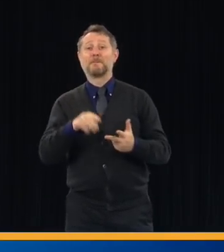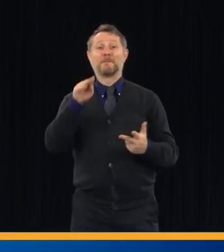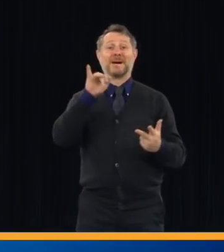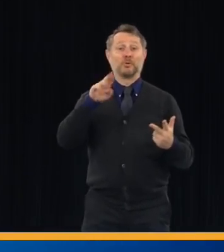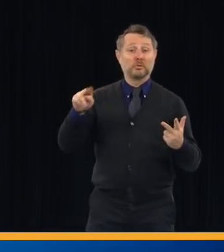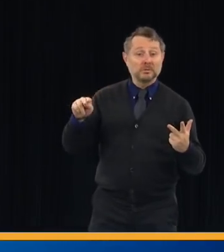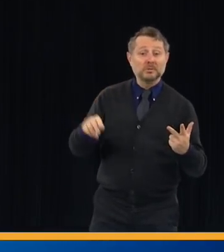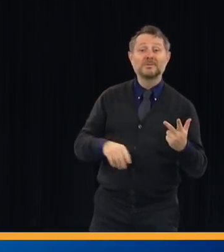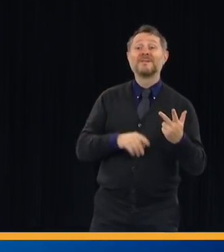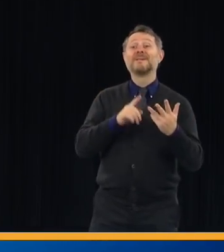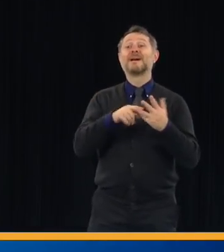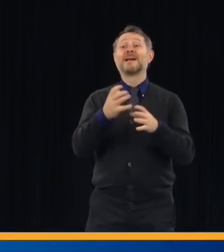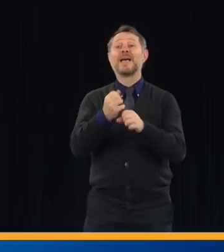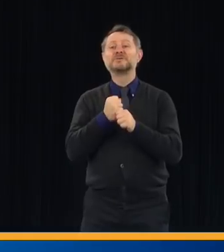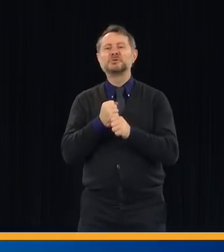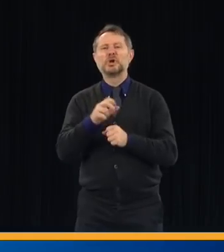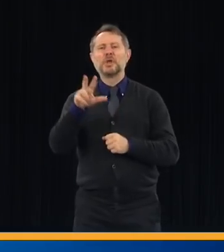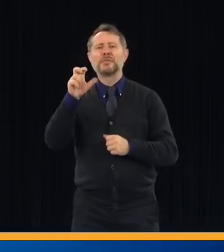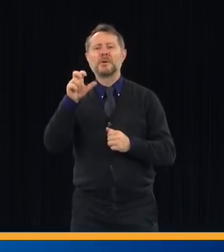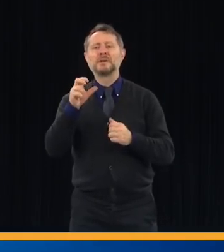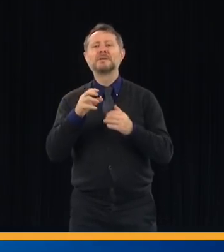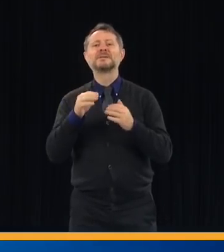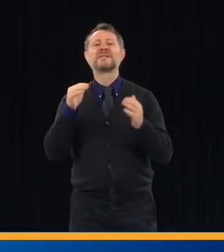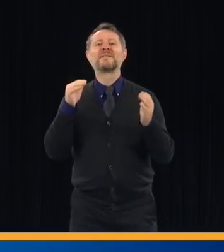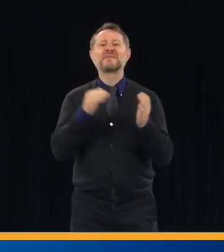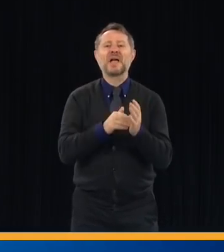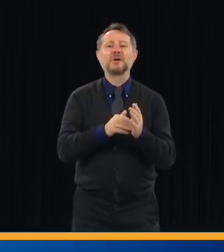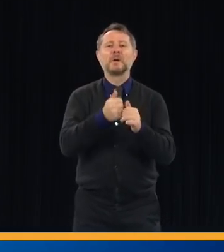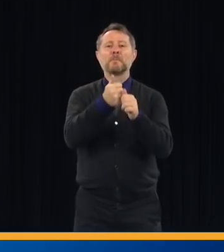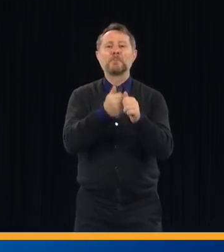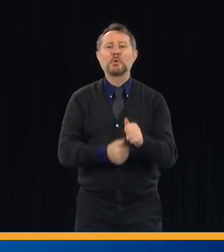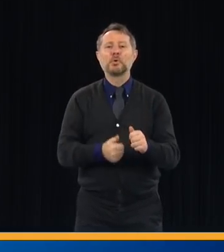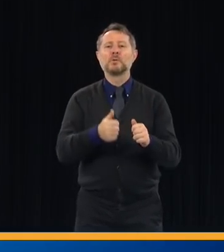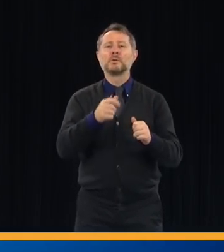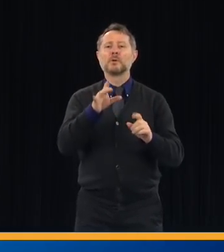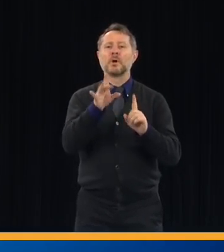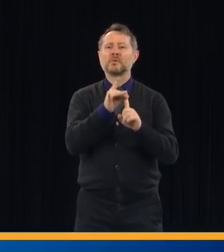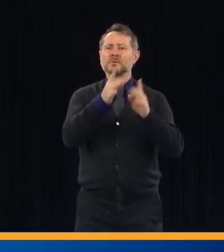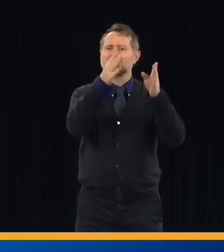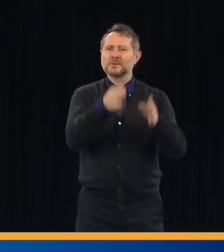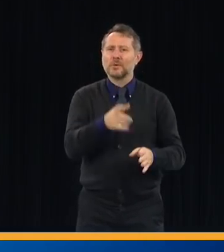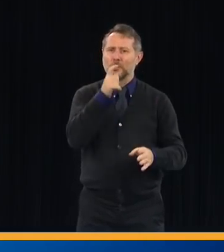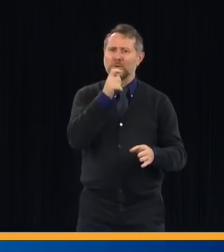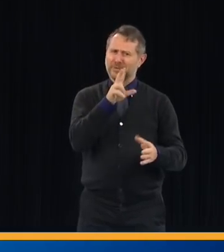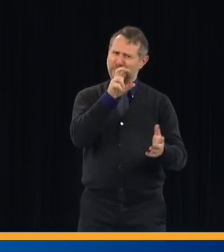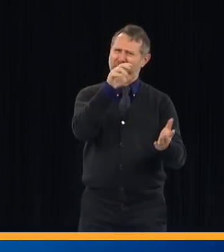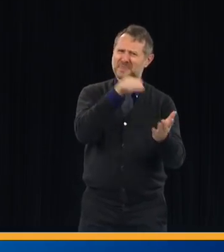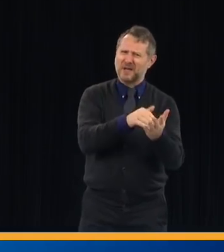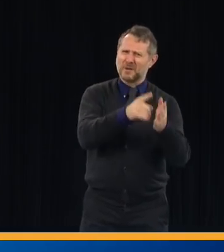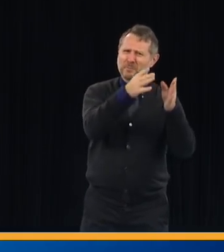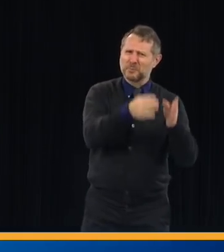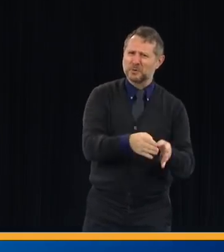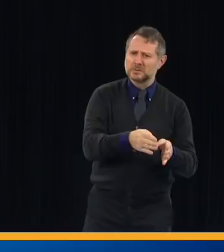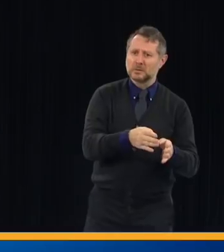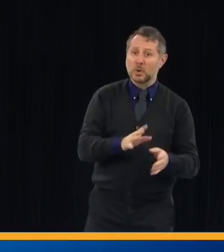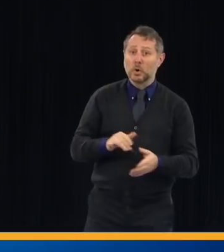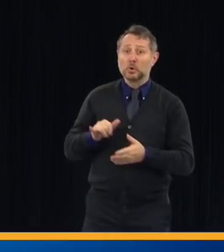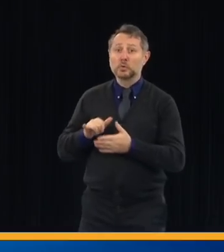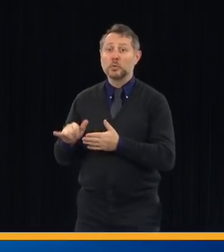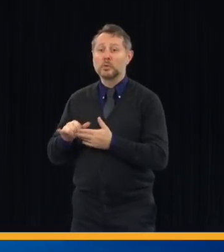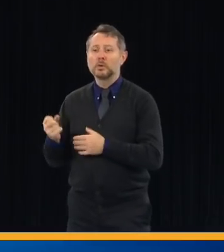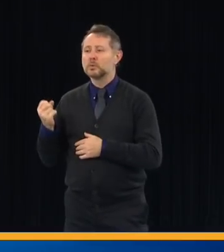per COVID-19 case. New York State gets approximately $12,000. How can that be?